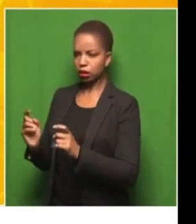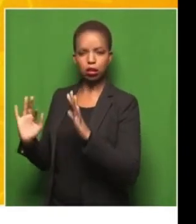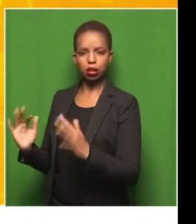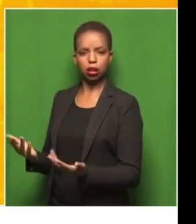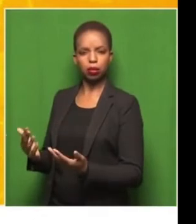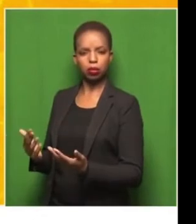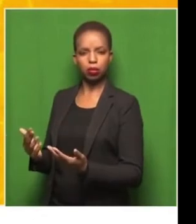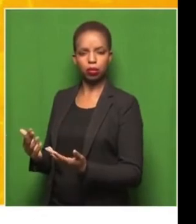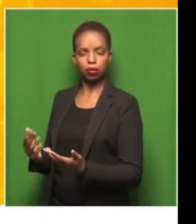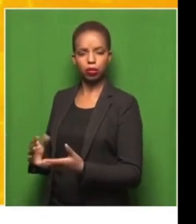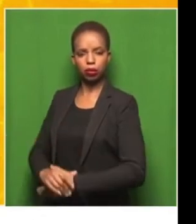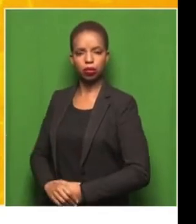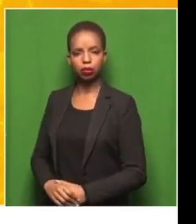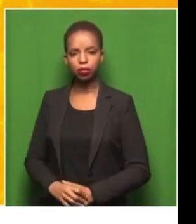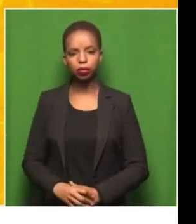short space of time?